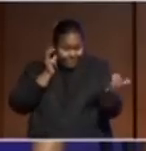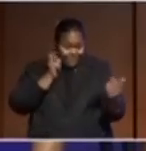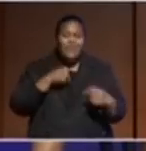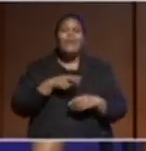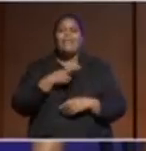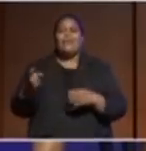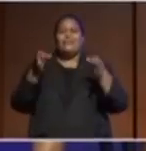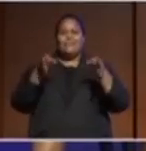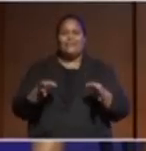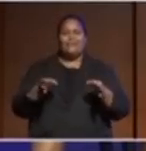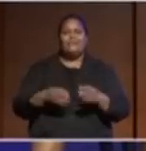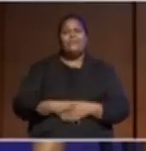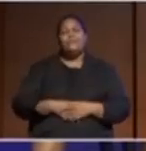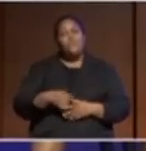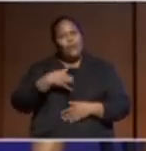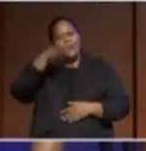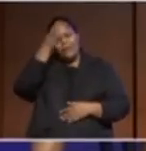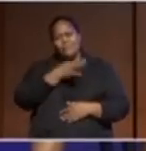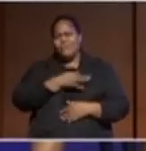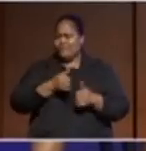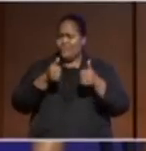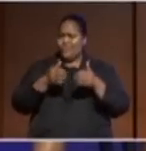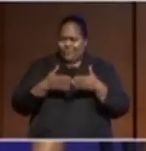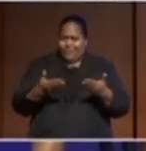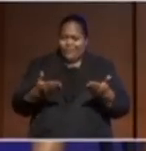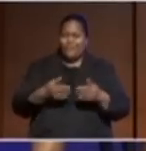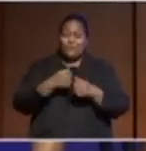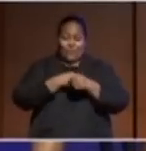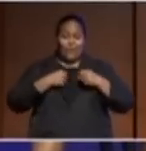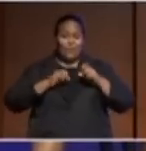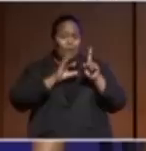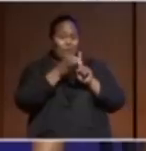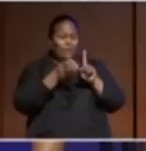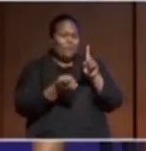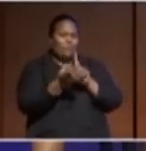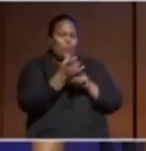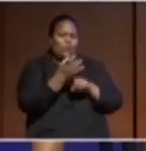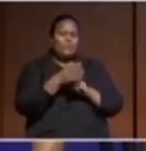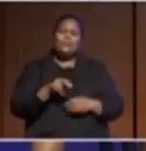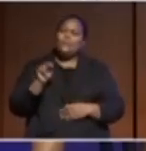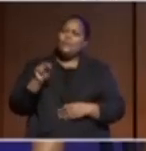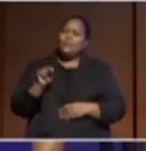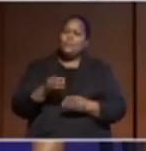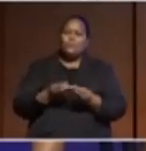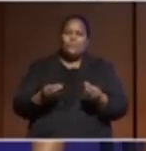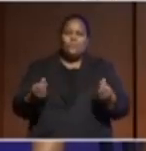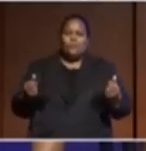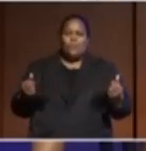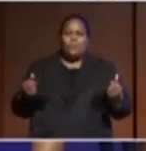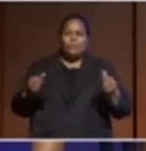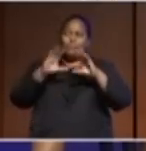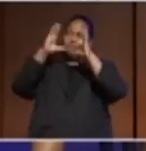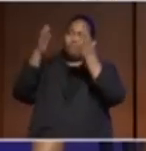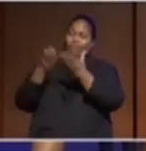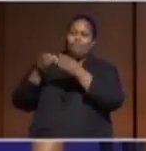And so I believe that we're in a very good place to look at how culture is relevant to dealing with the current global